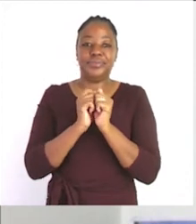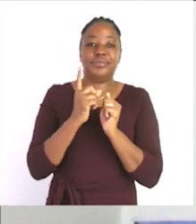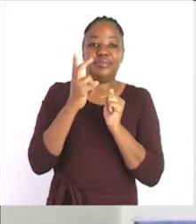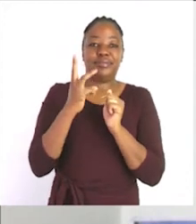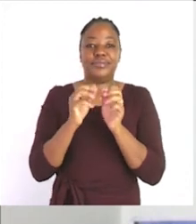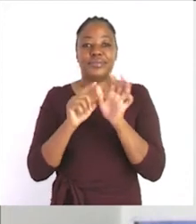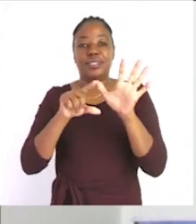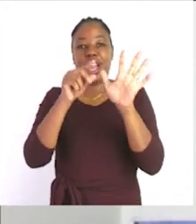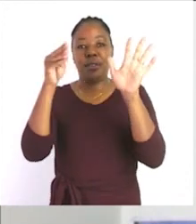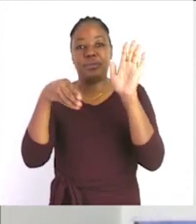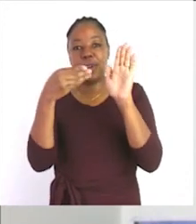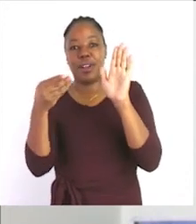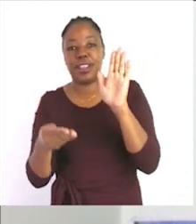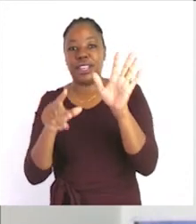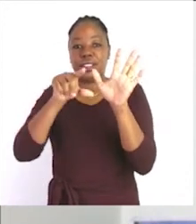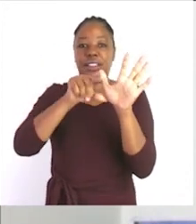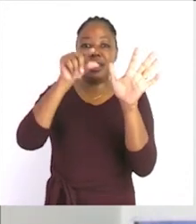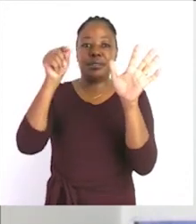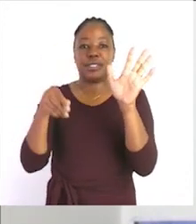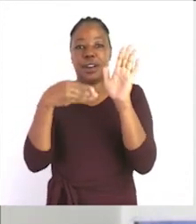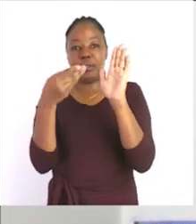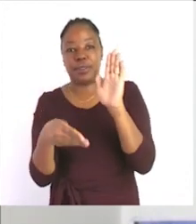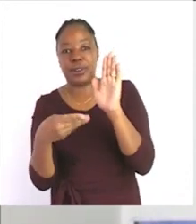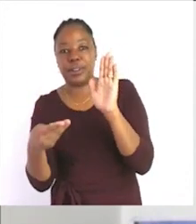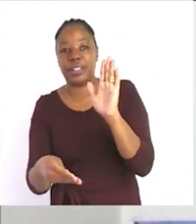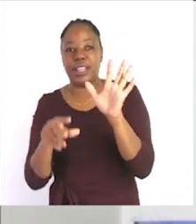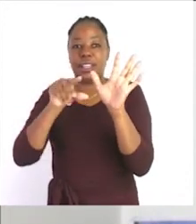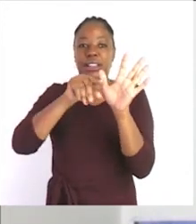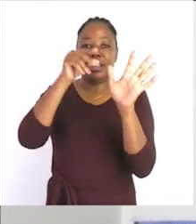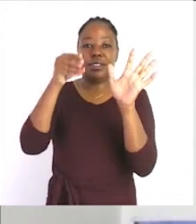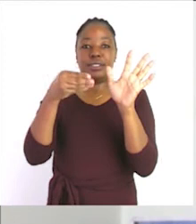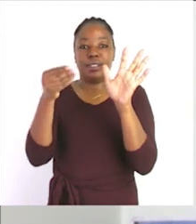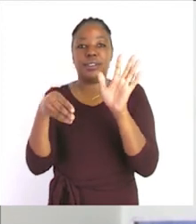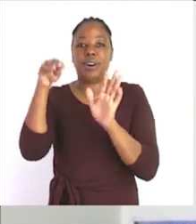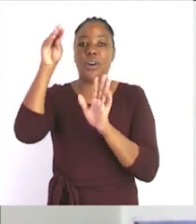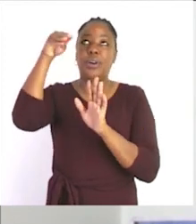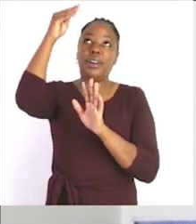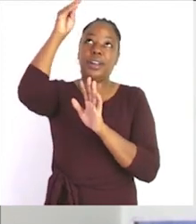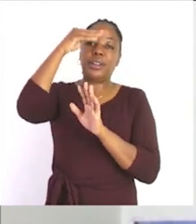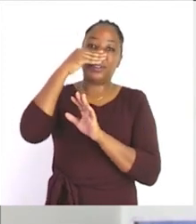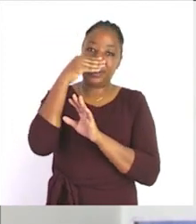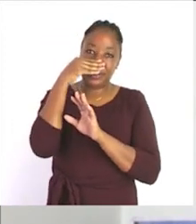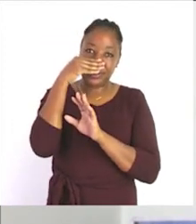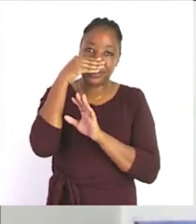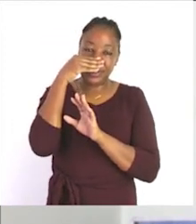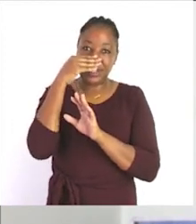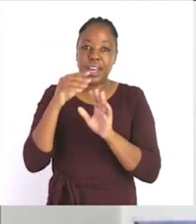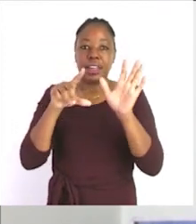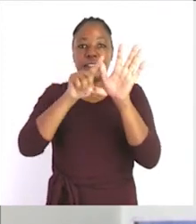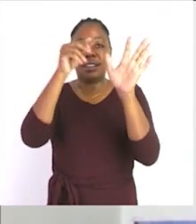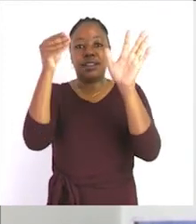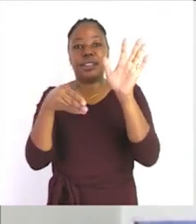go the leaves are falling leaves are falling leaves fell on my nose